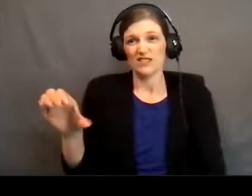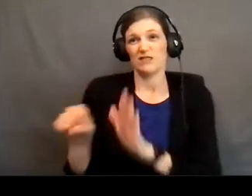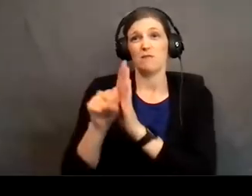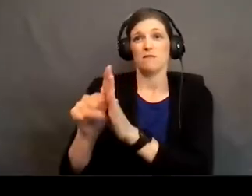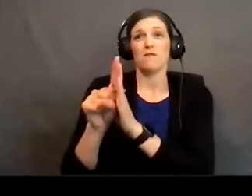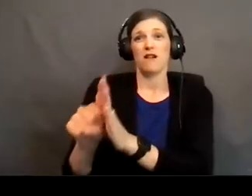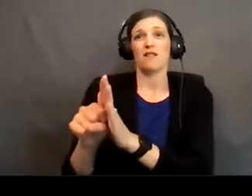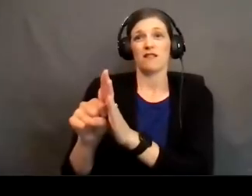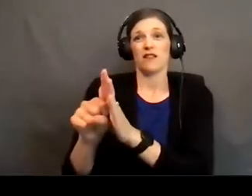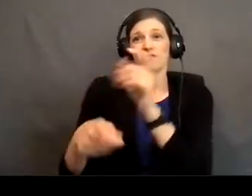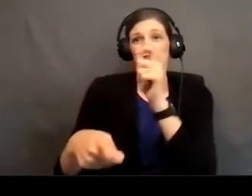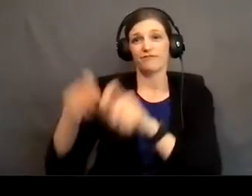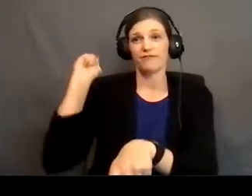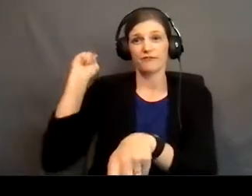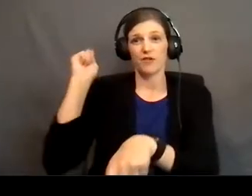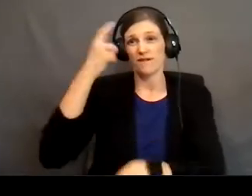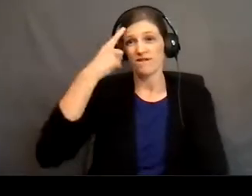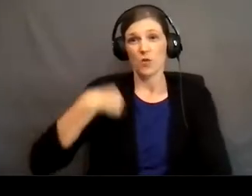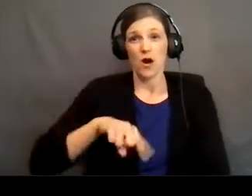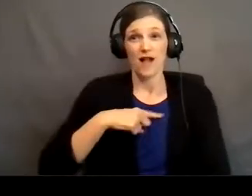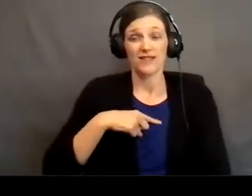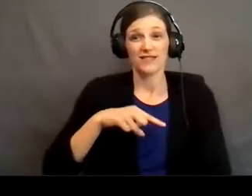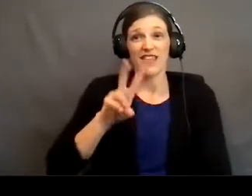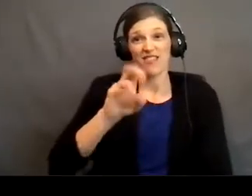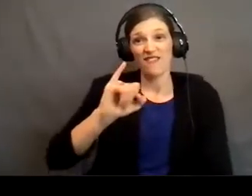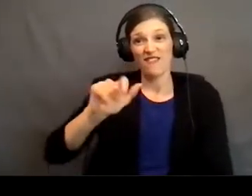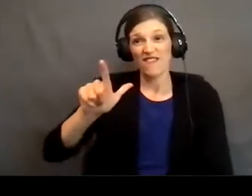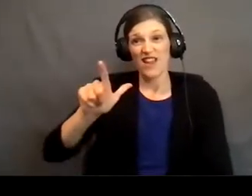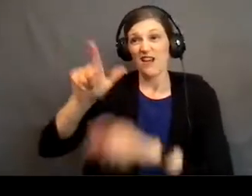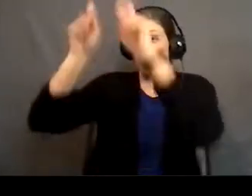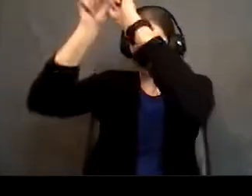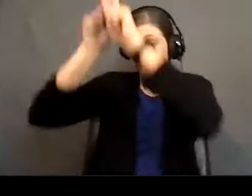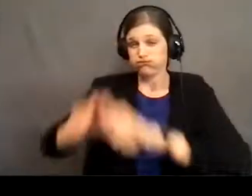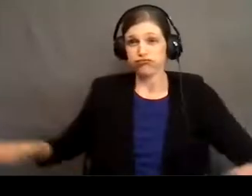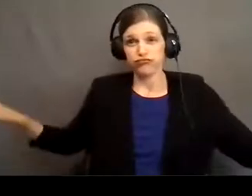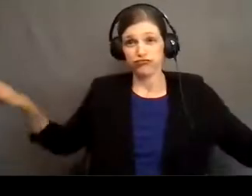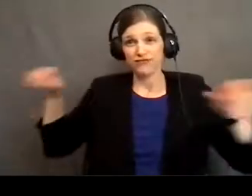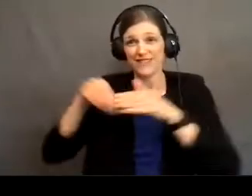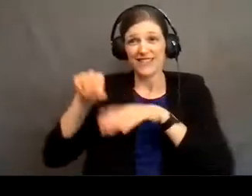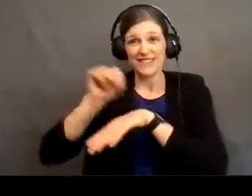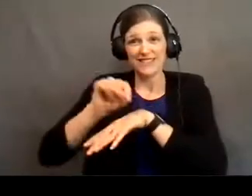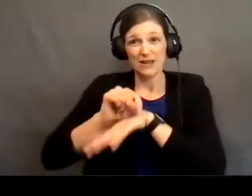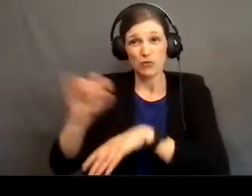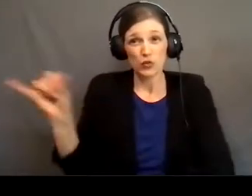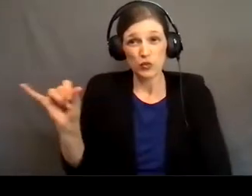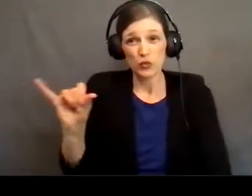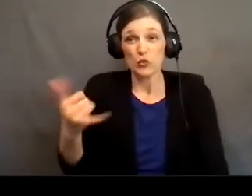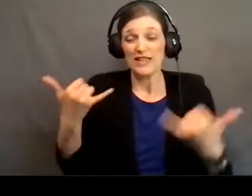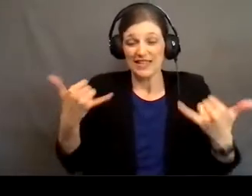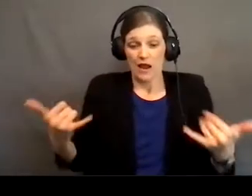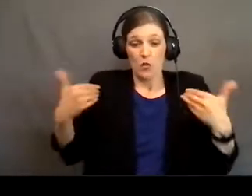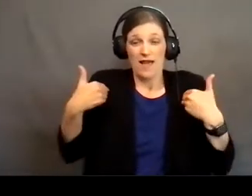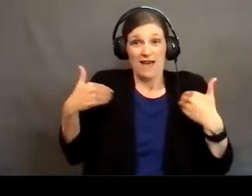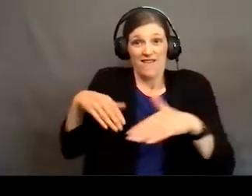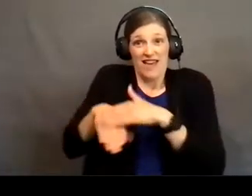for us and the veil in the temple was torn as well and now we have access to